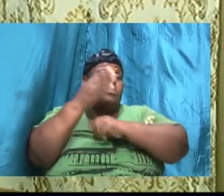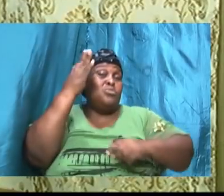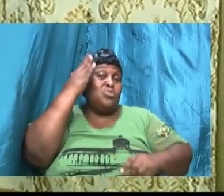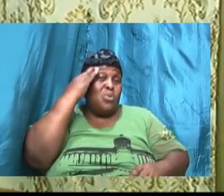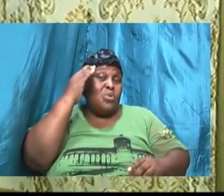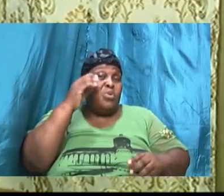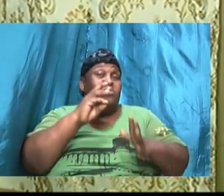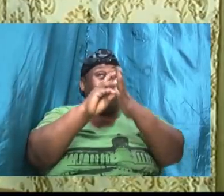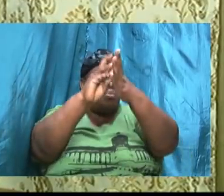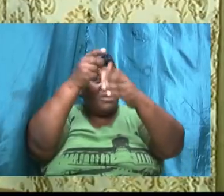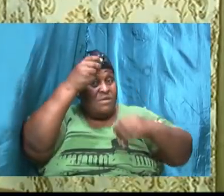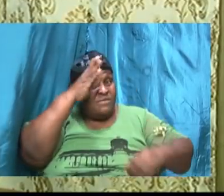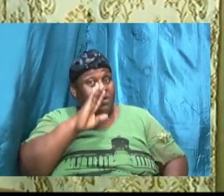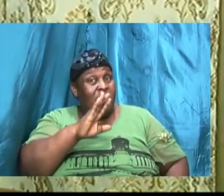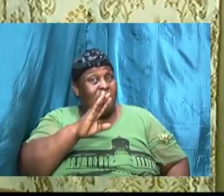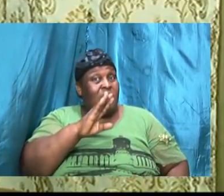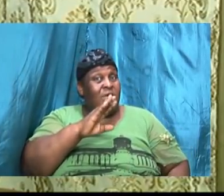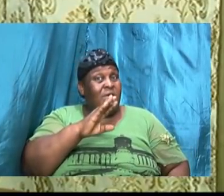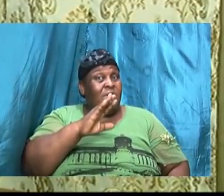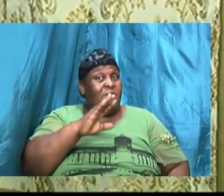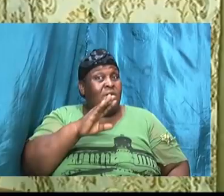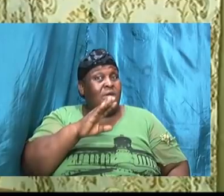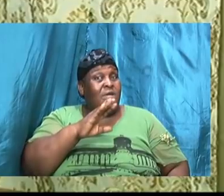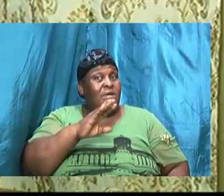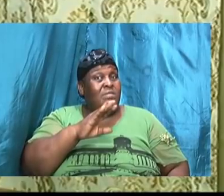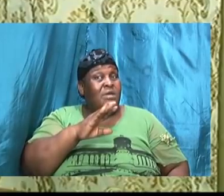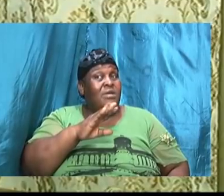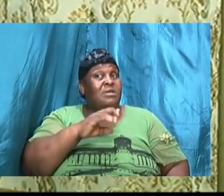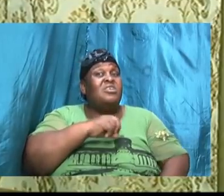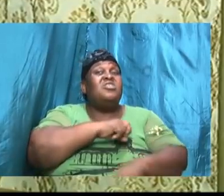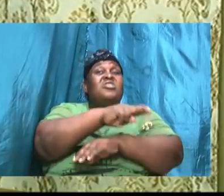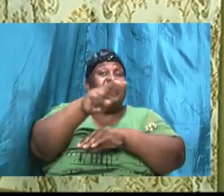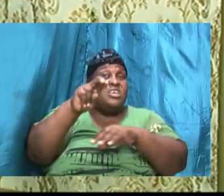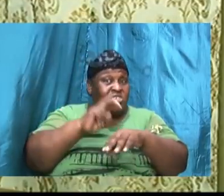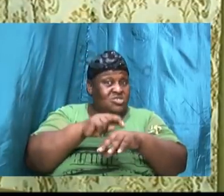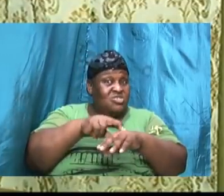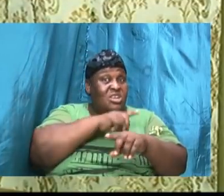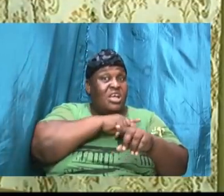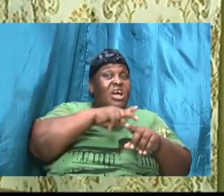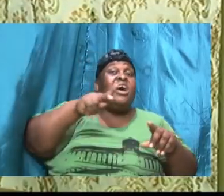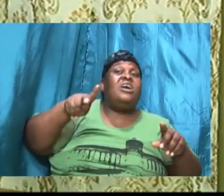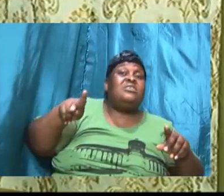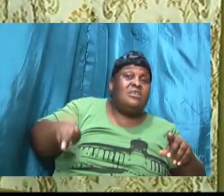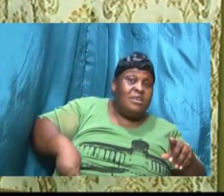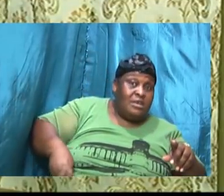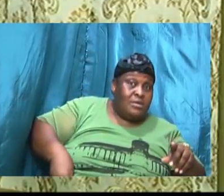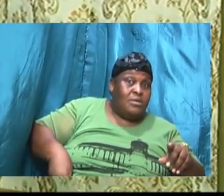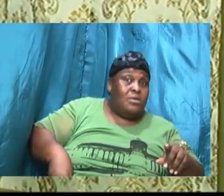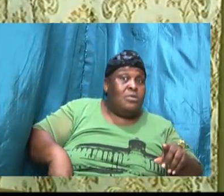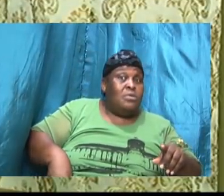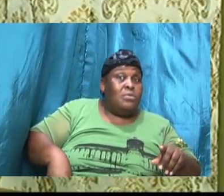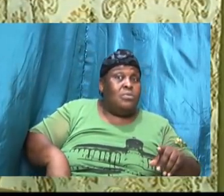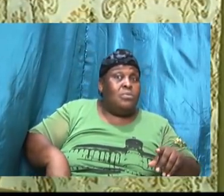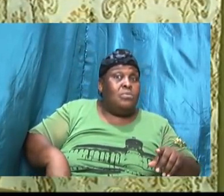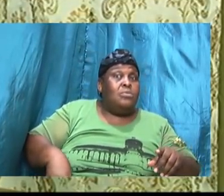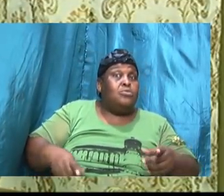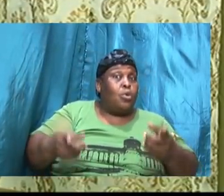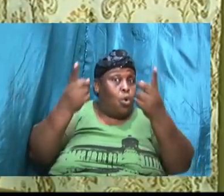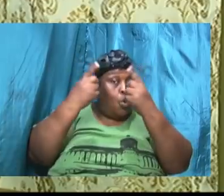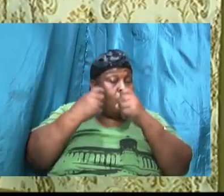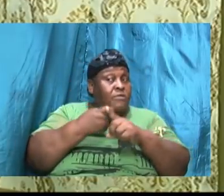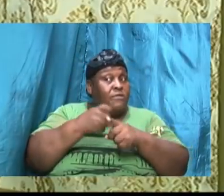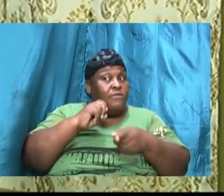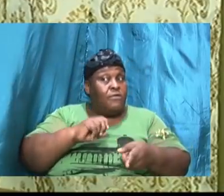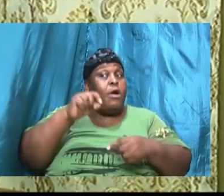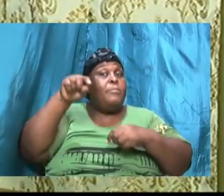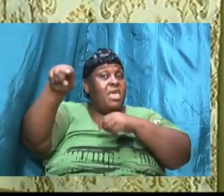will of God that nations and kings were going to come out of his lines and that he would be